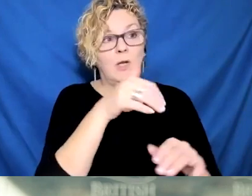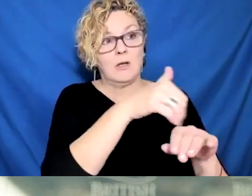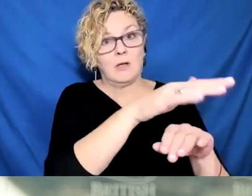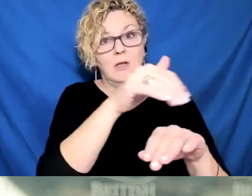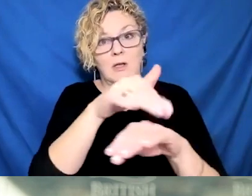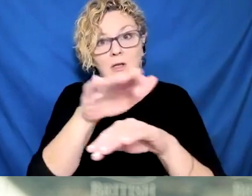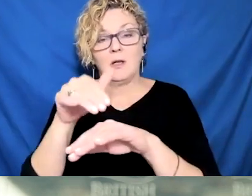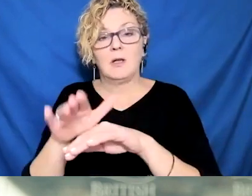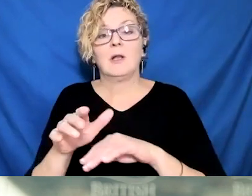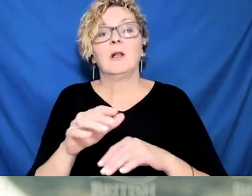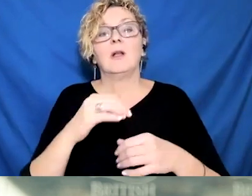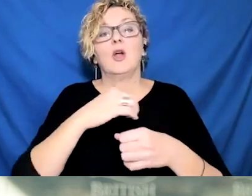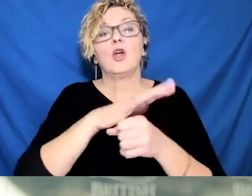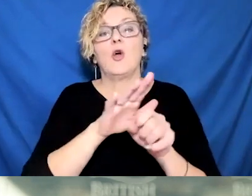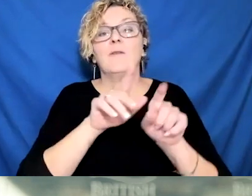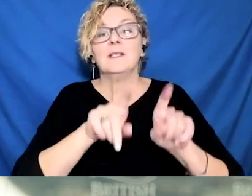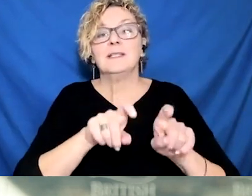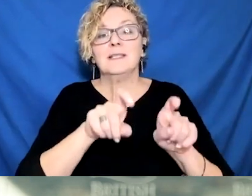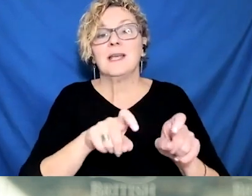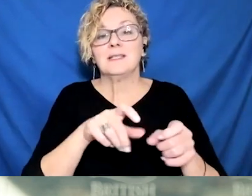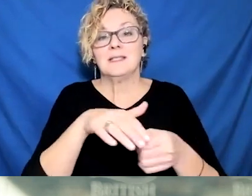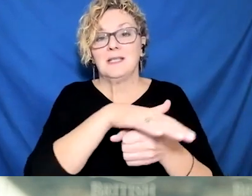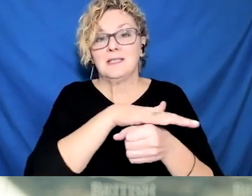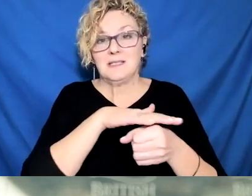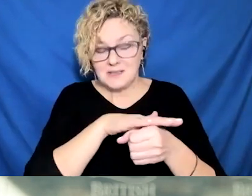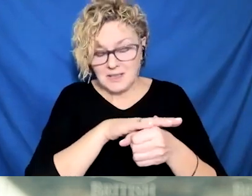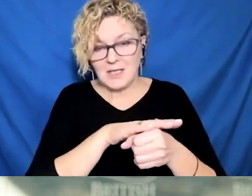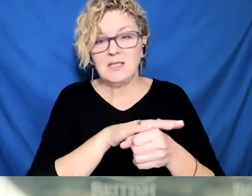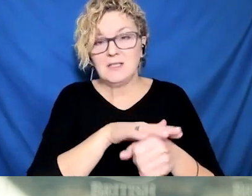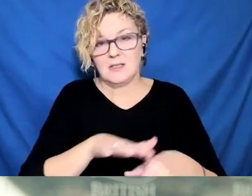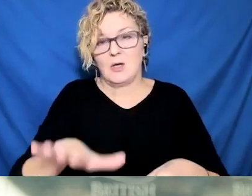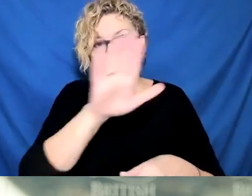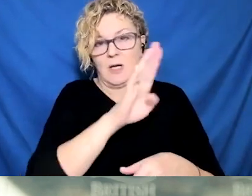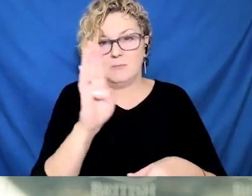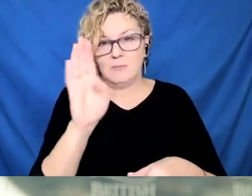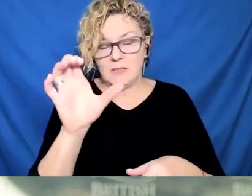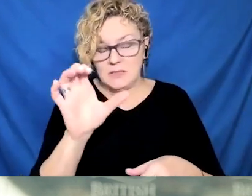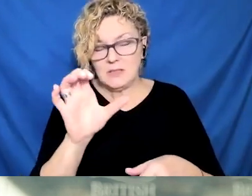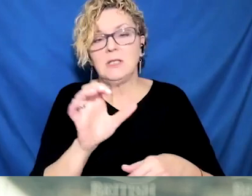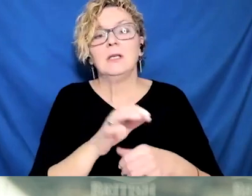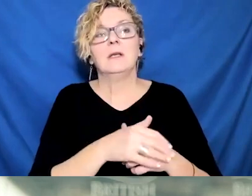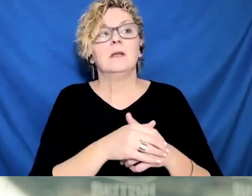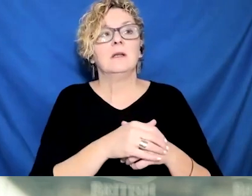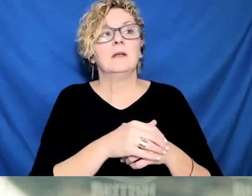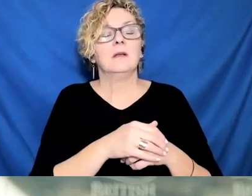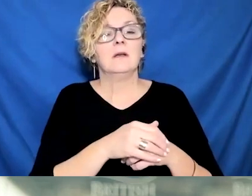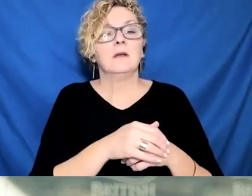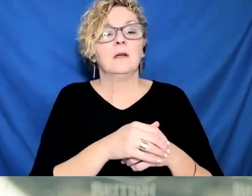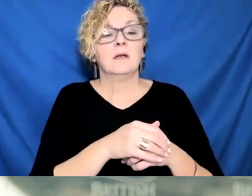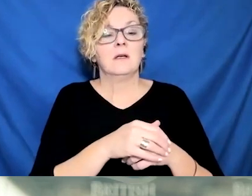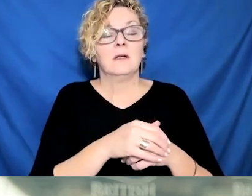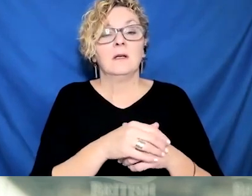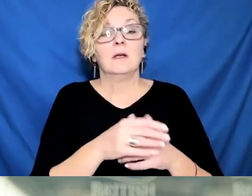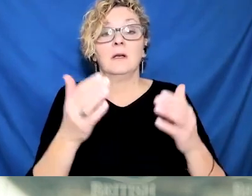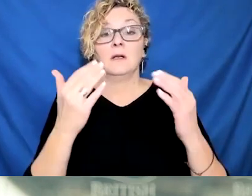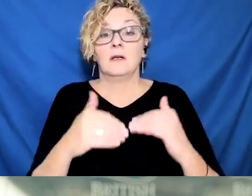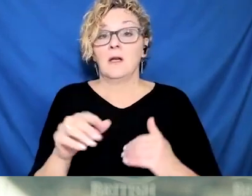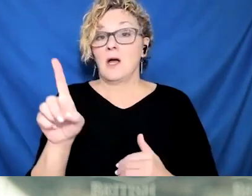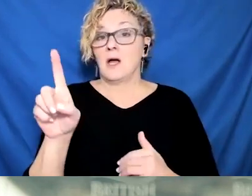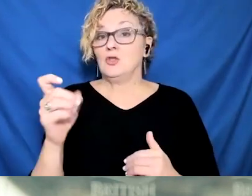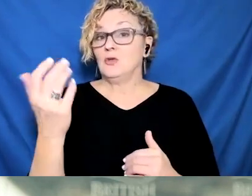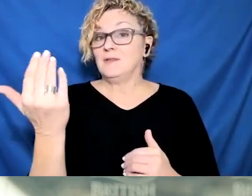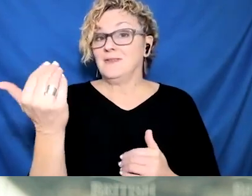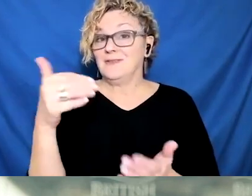support. So I want to bring you some up-to-date numbers of those, which show, I would say, an improving situation, but one that is still